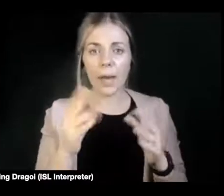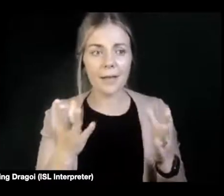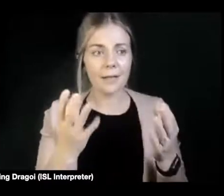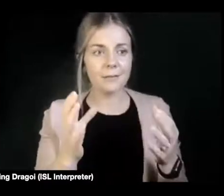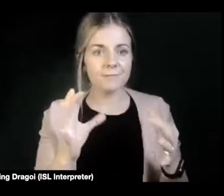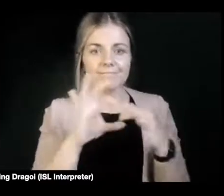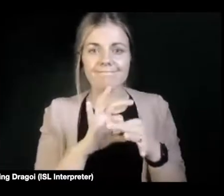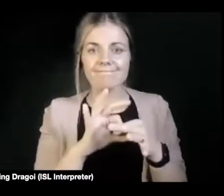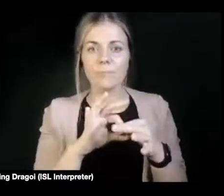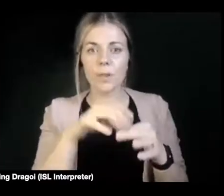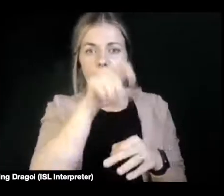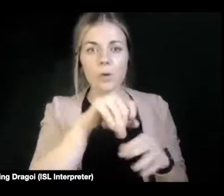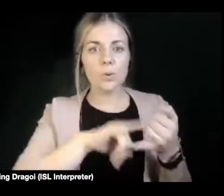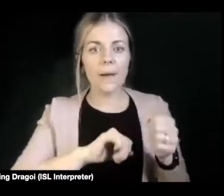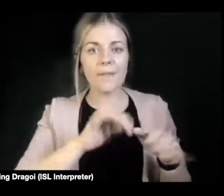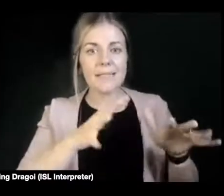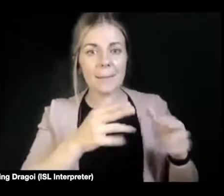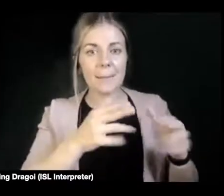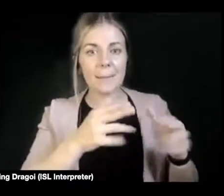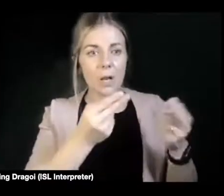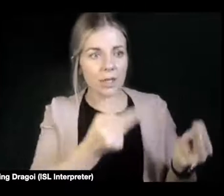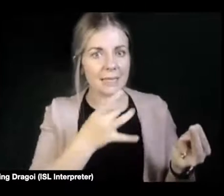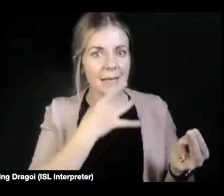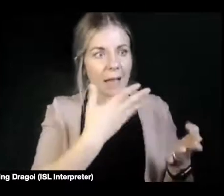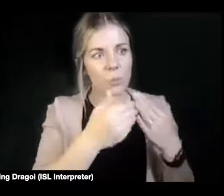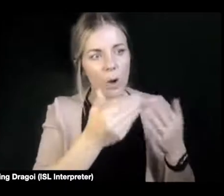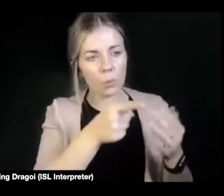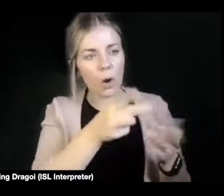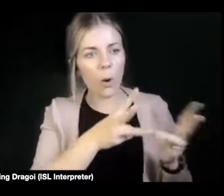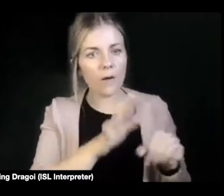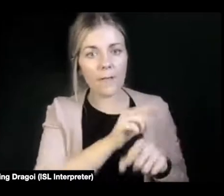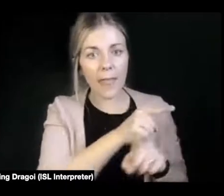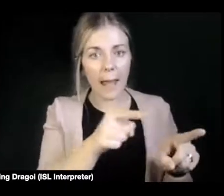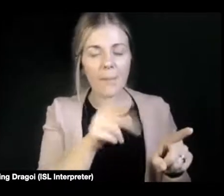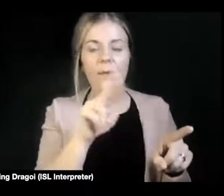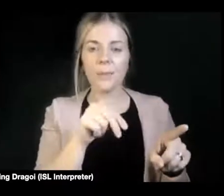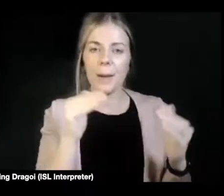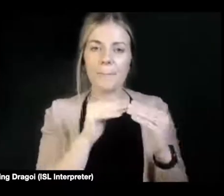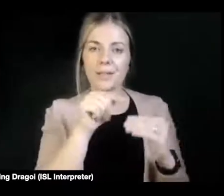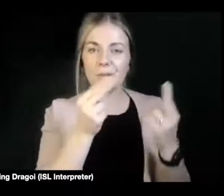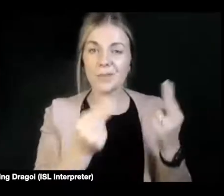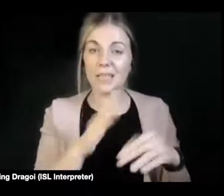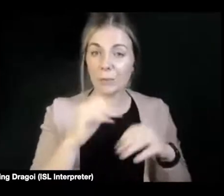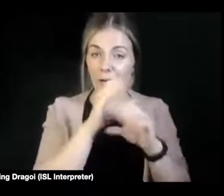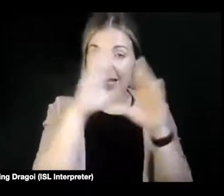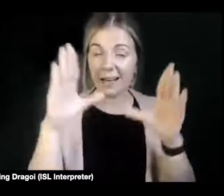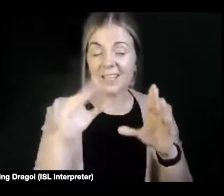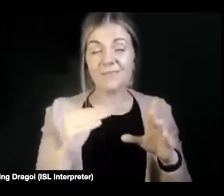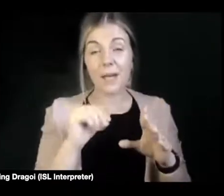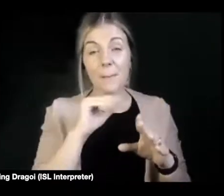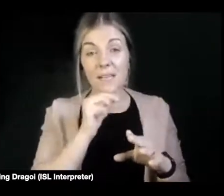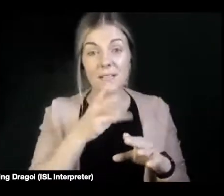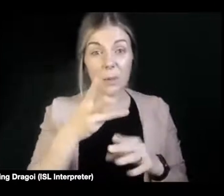what worked for them, you'd be able to make those requests more clearly. It doesn't mean, unfortunately, that it's going to happen automatically.